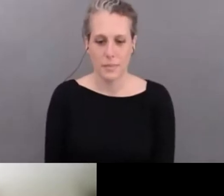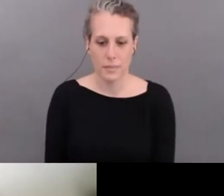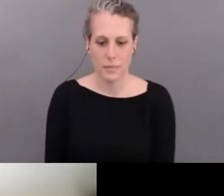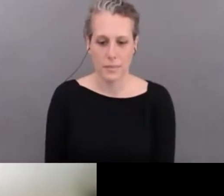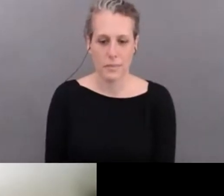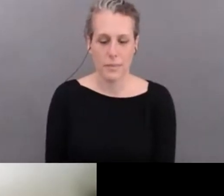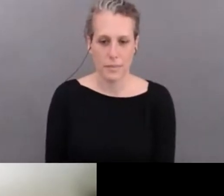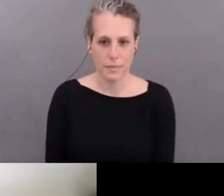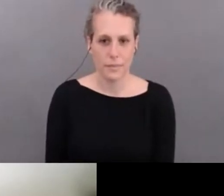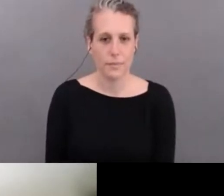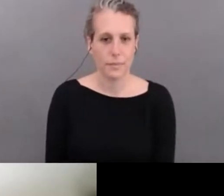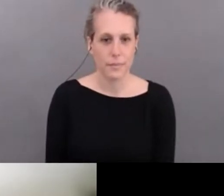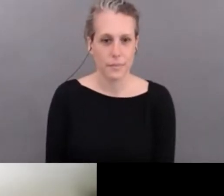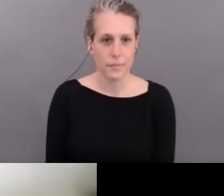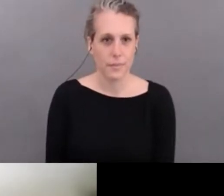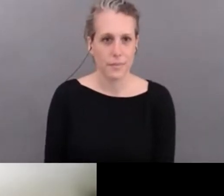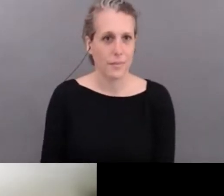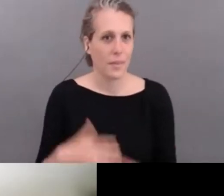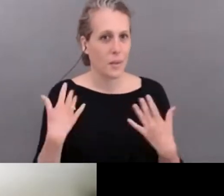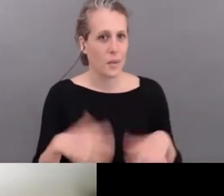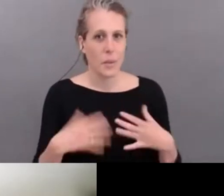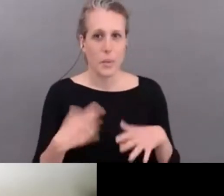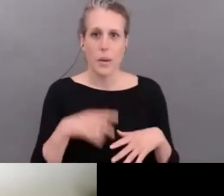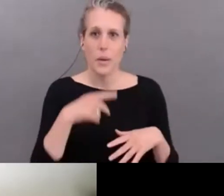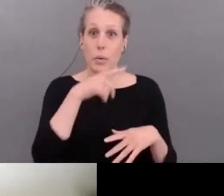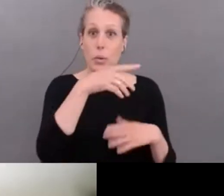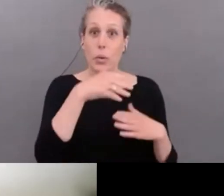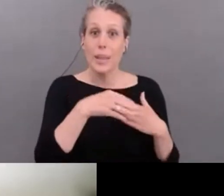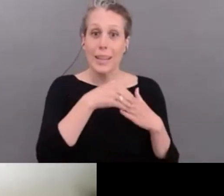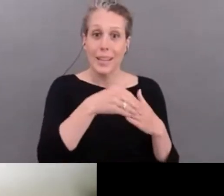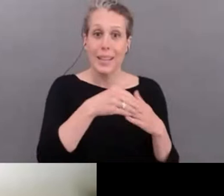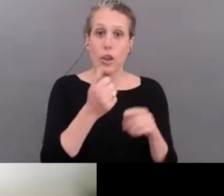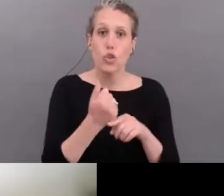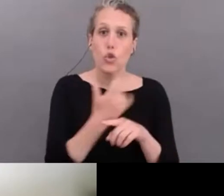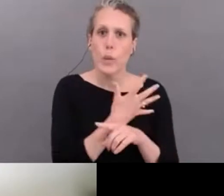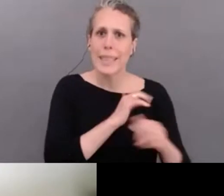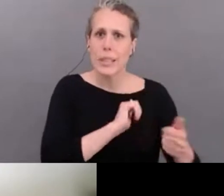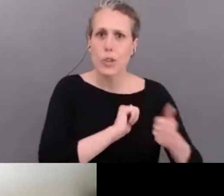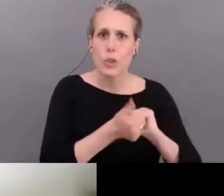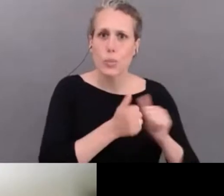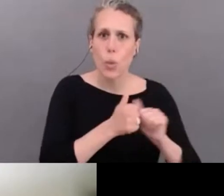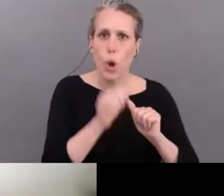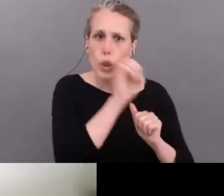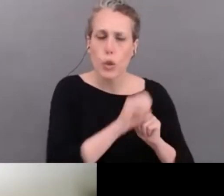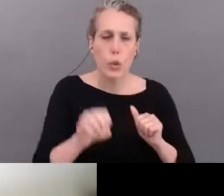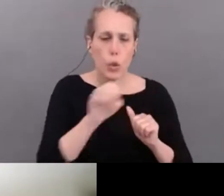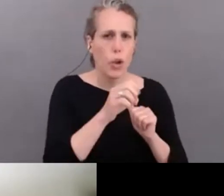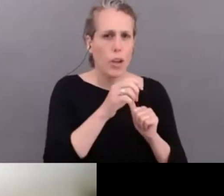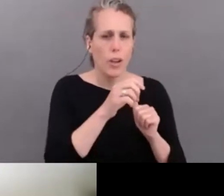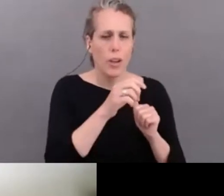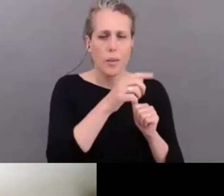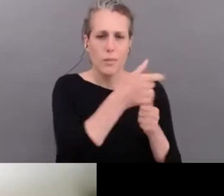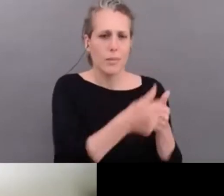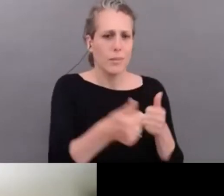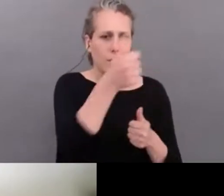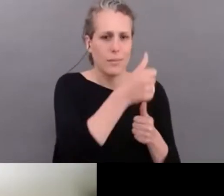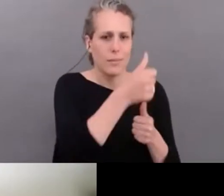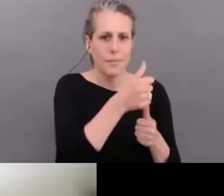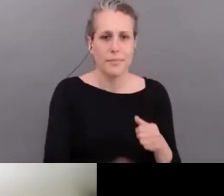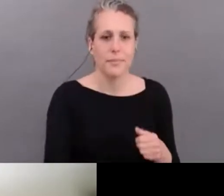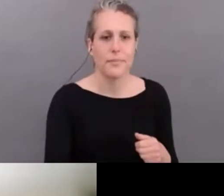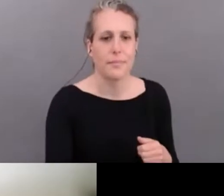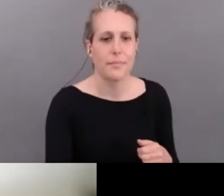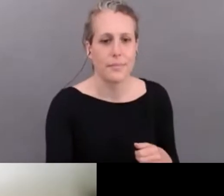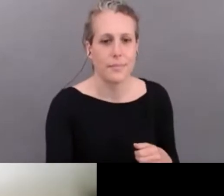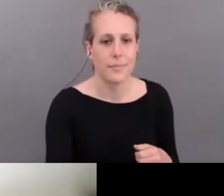you're an inspirational leader from the green sports of uh europe just like jan lemari who is